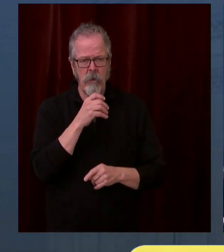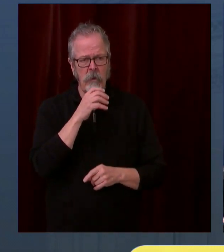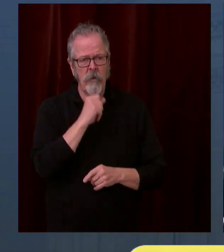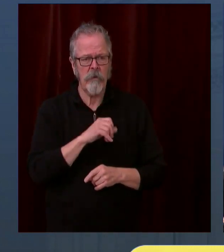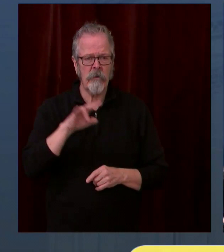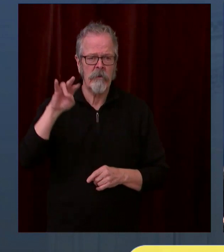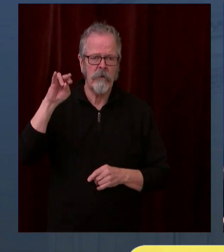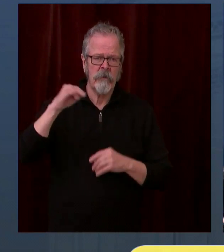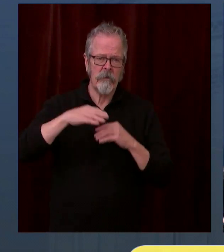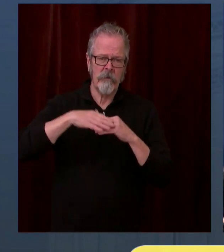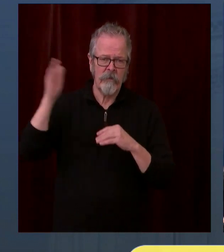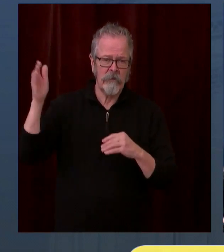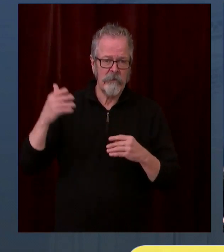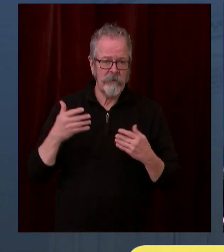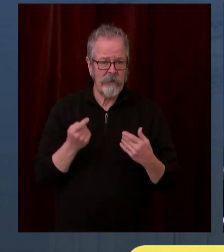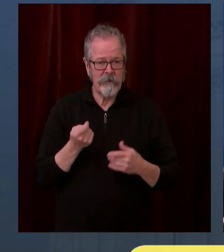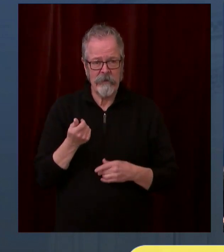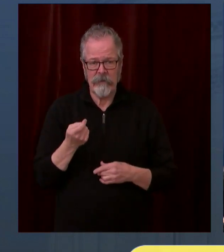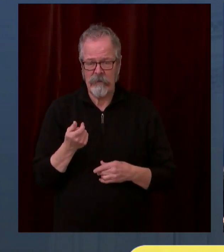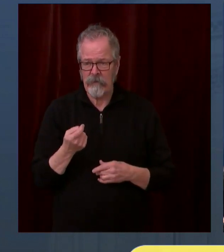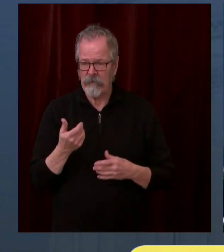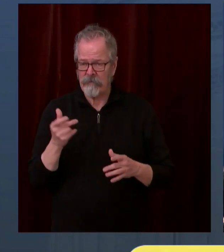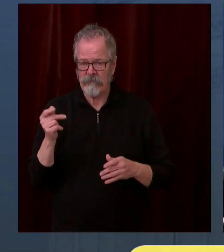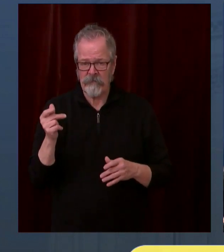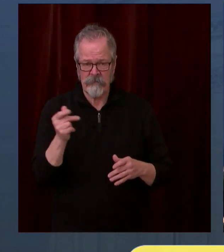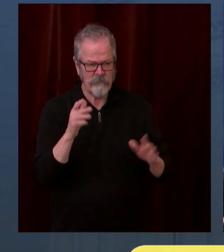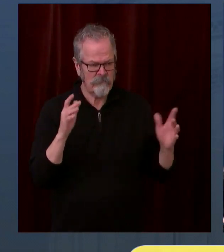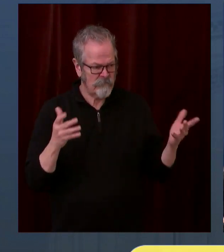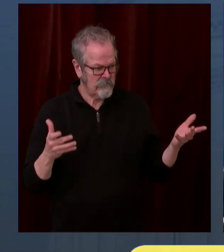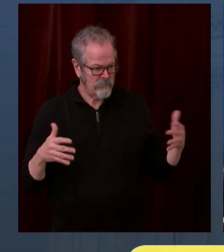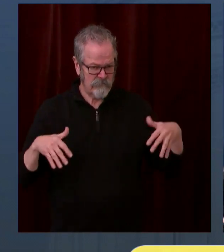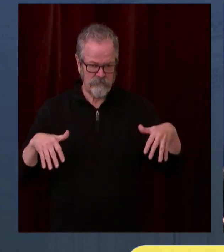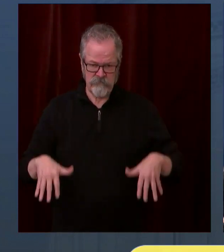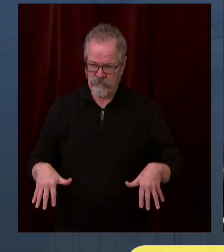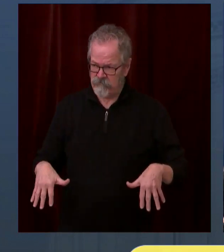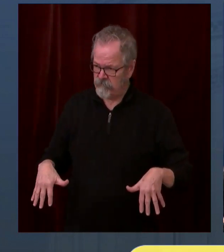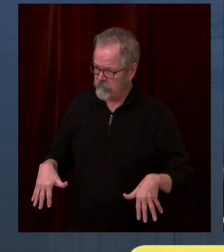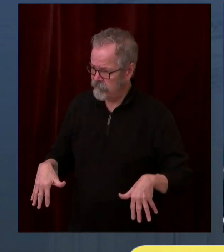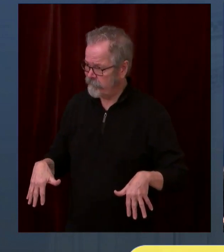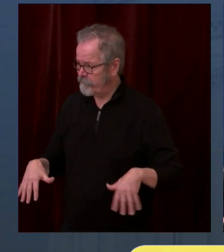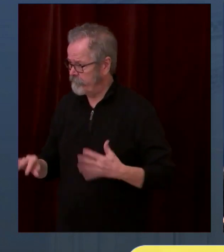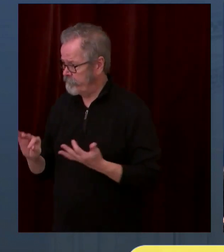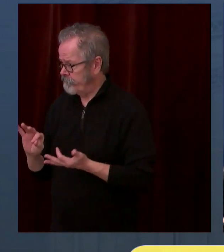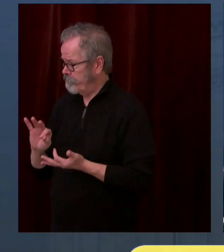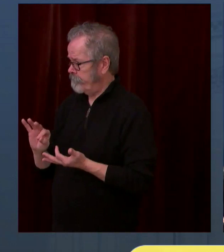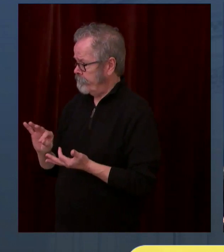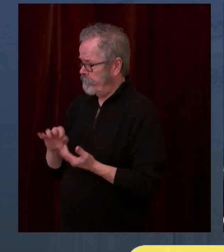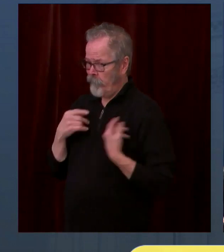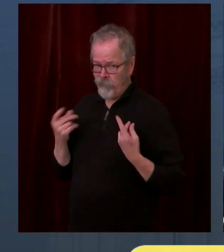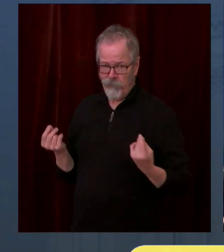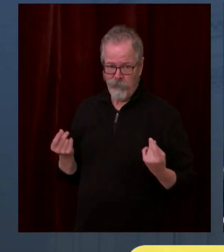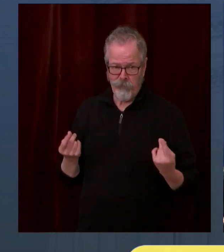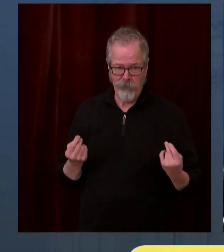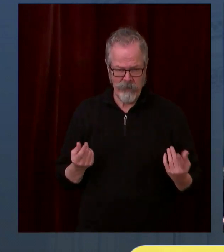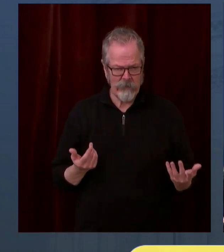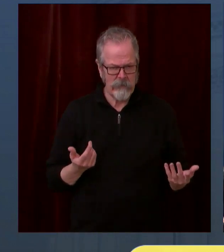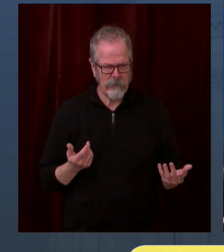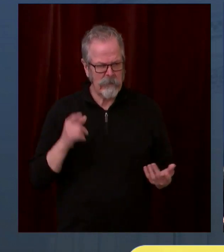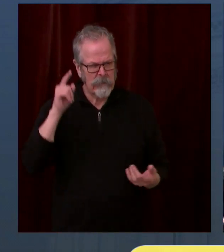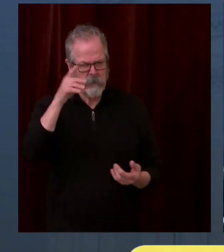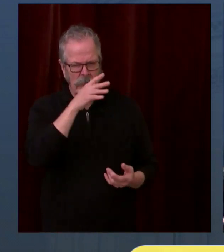go to them and I assume that they're also appointment only so where can folks sign up? Well everybody who's eligible